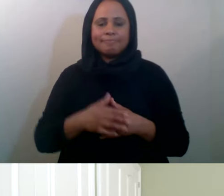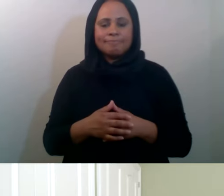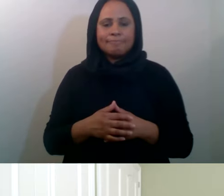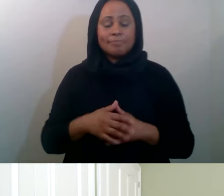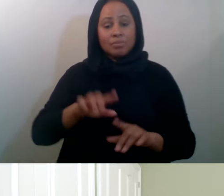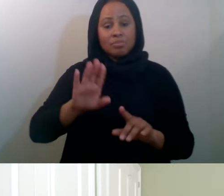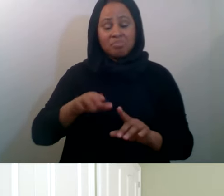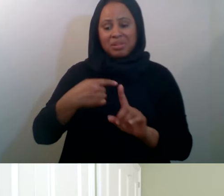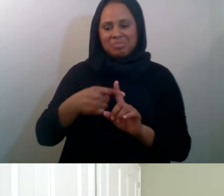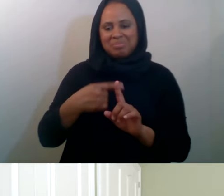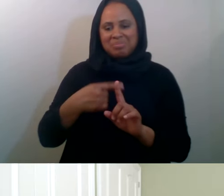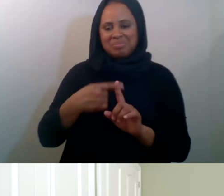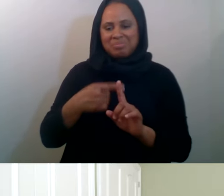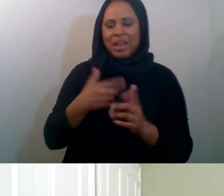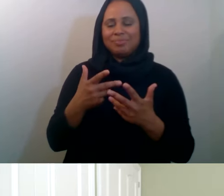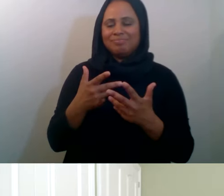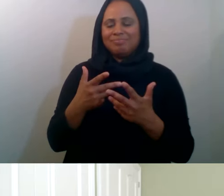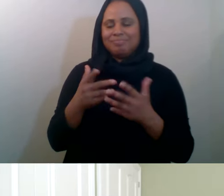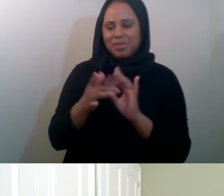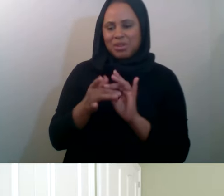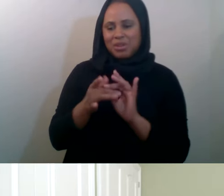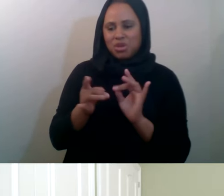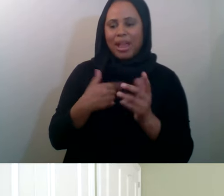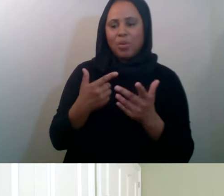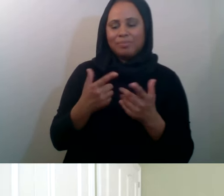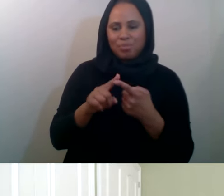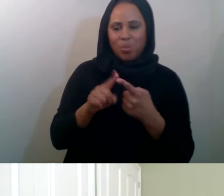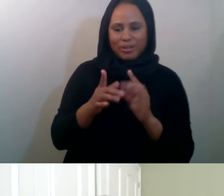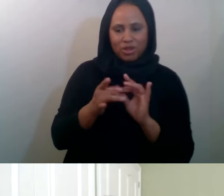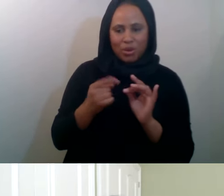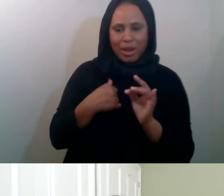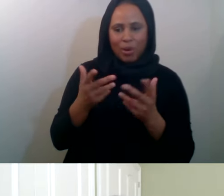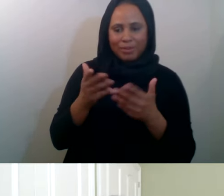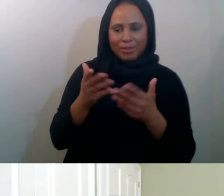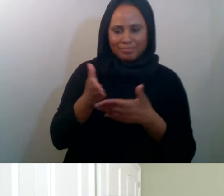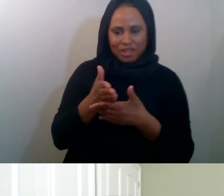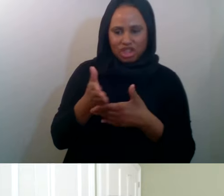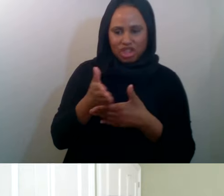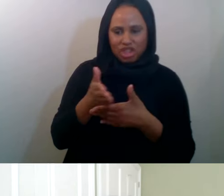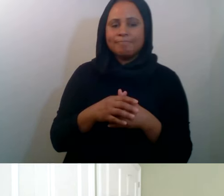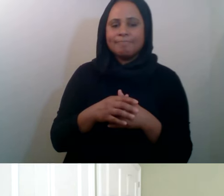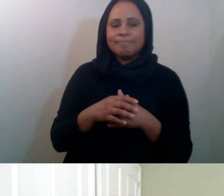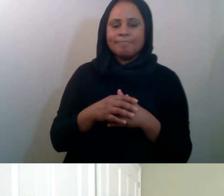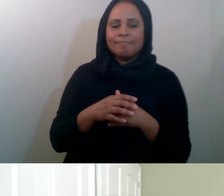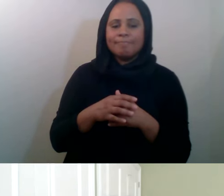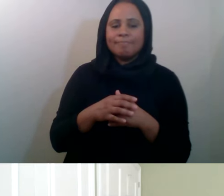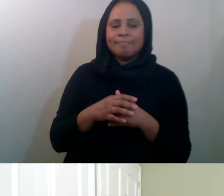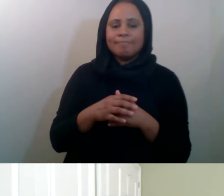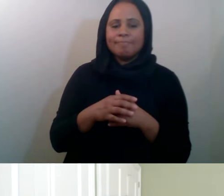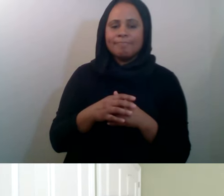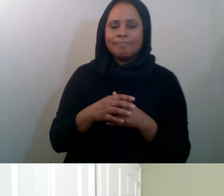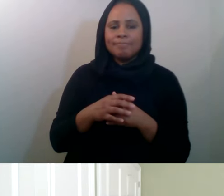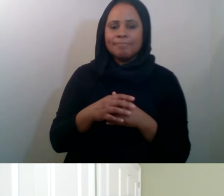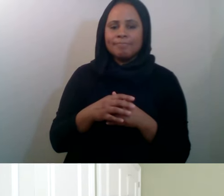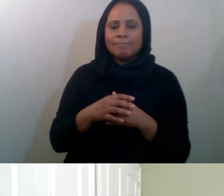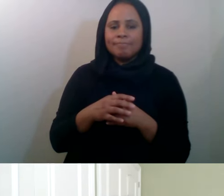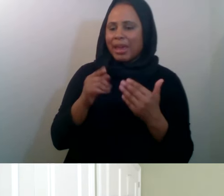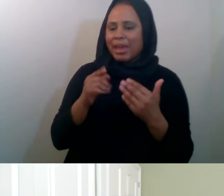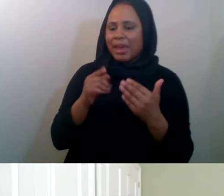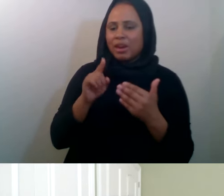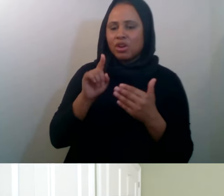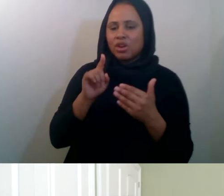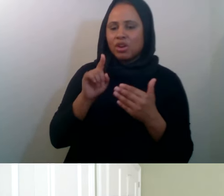one and a half stories to share is one way to put it. Um, you know, you know, regardless of what you believe in, even if, uh,